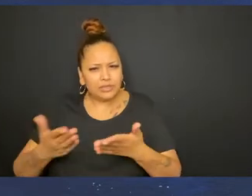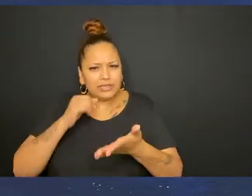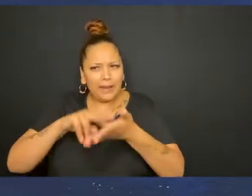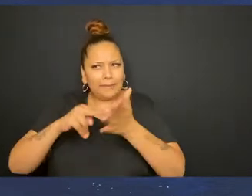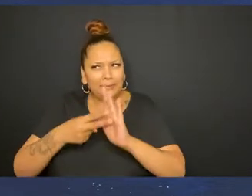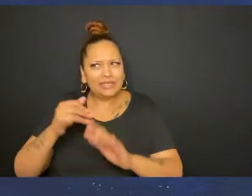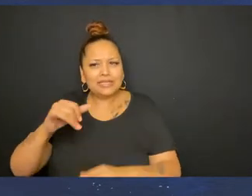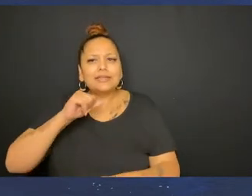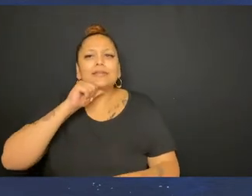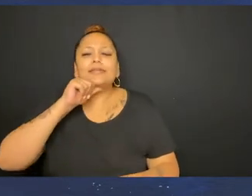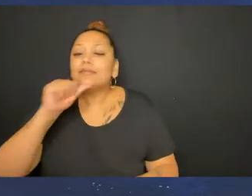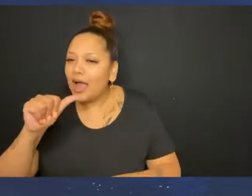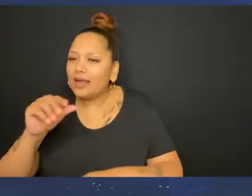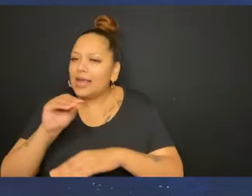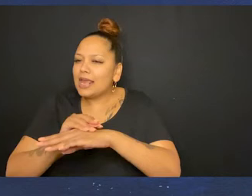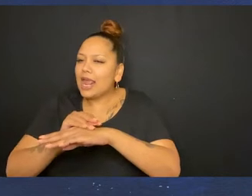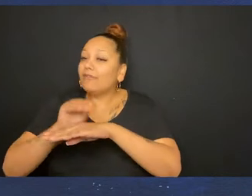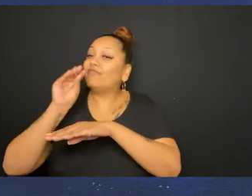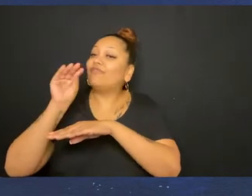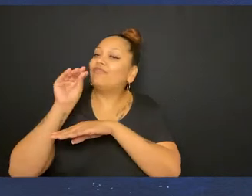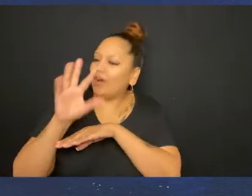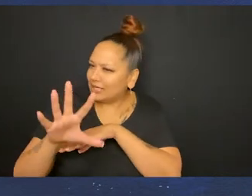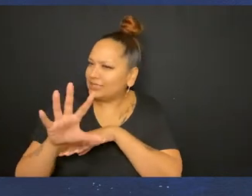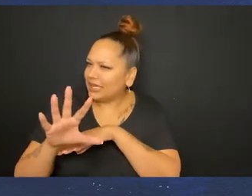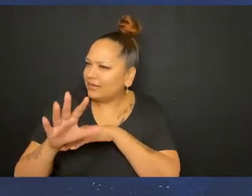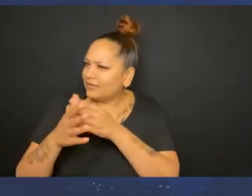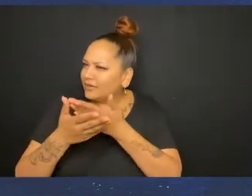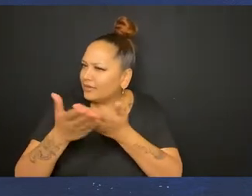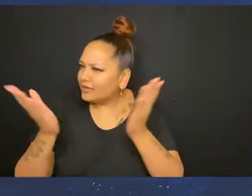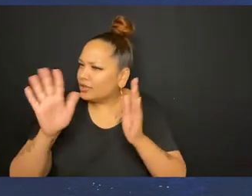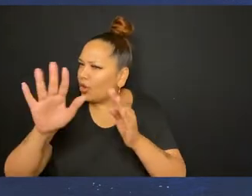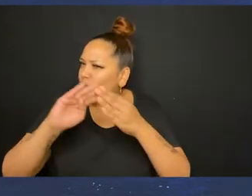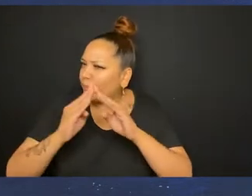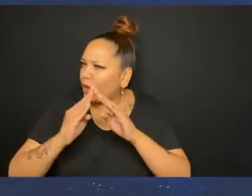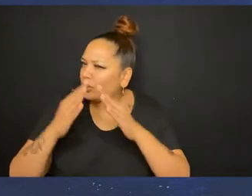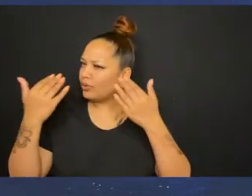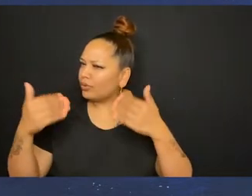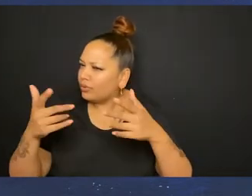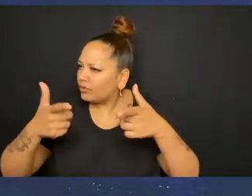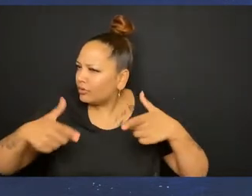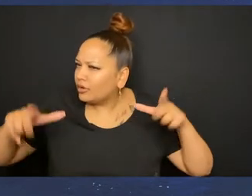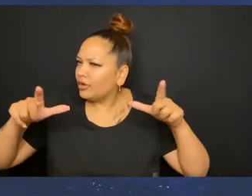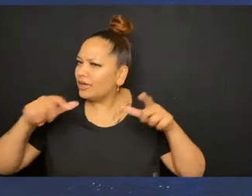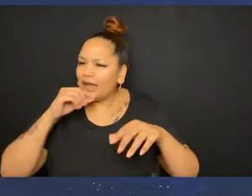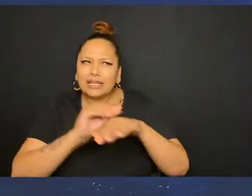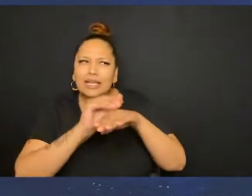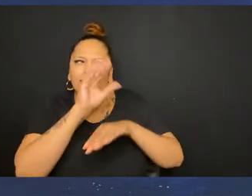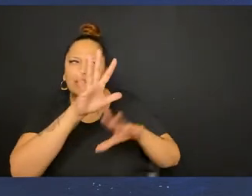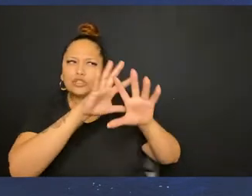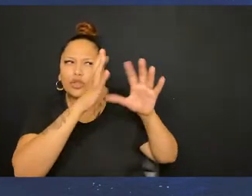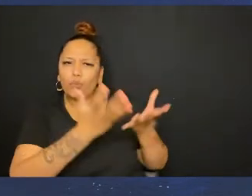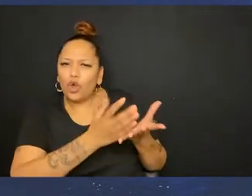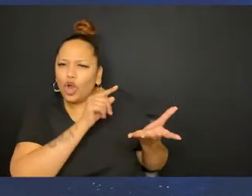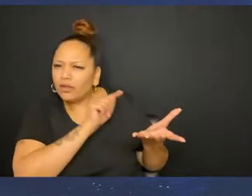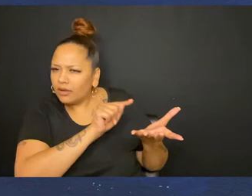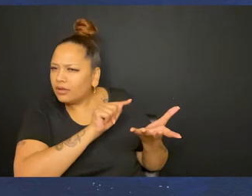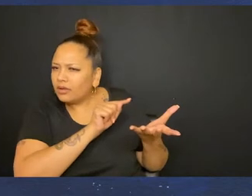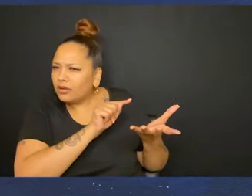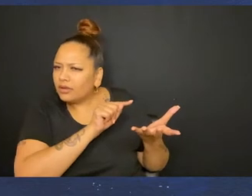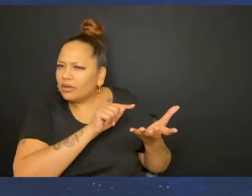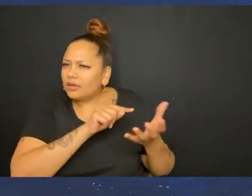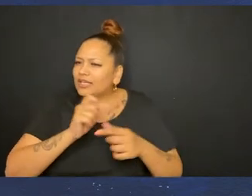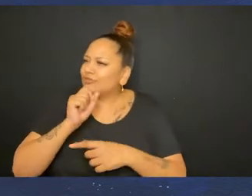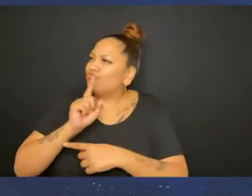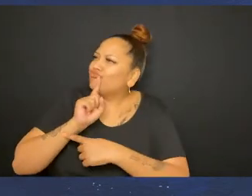doesn't affect you as an individual Doesn't mean that it isn't affecting your community at large That it